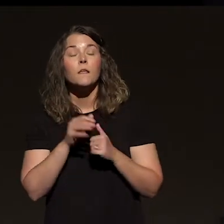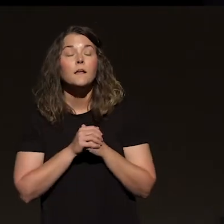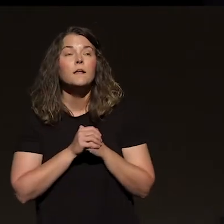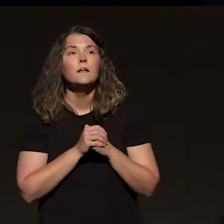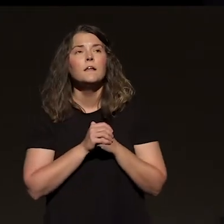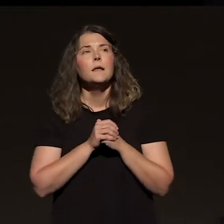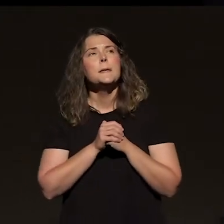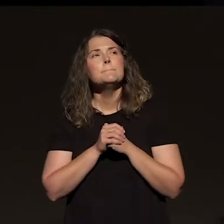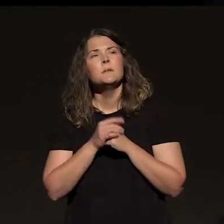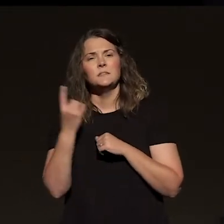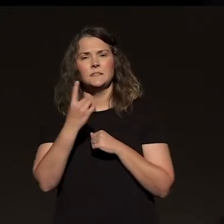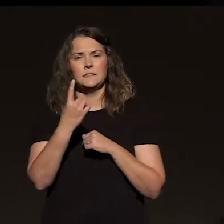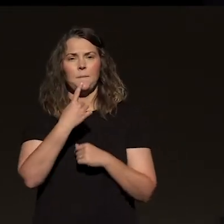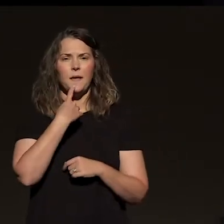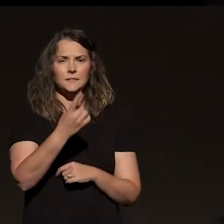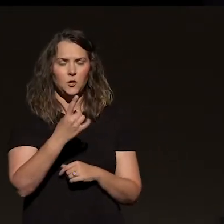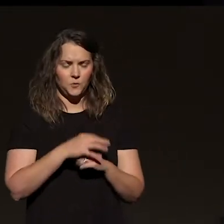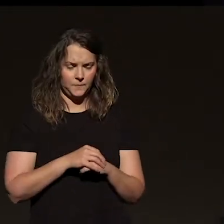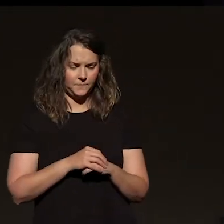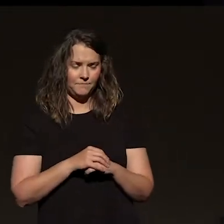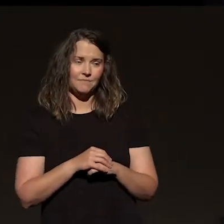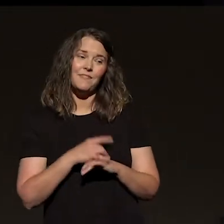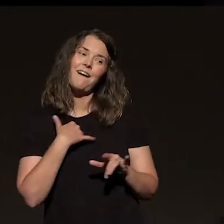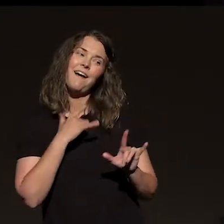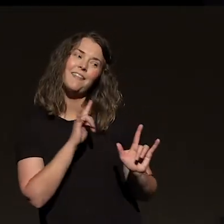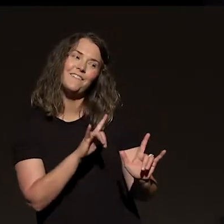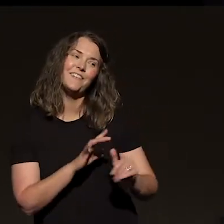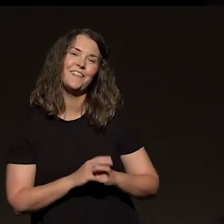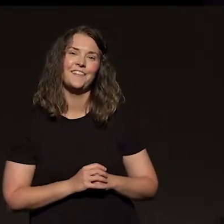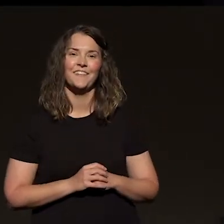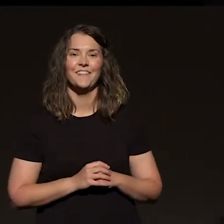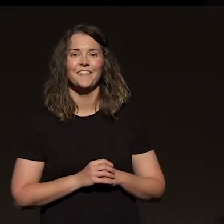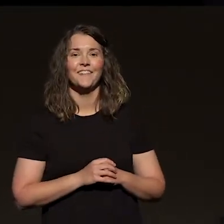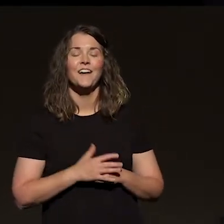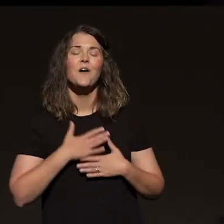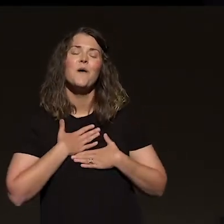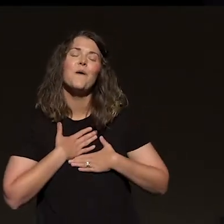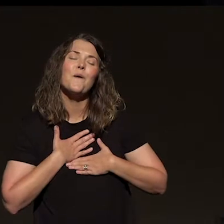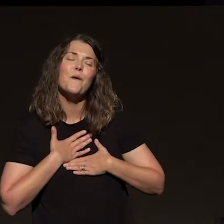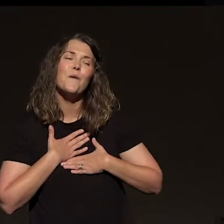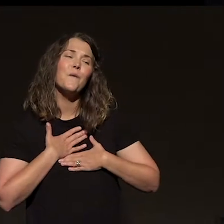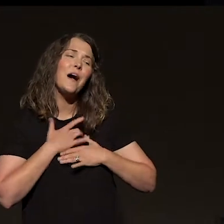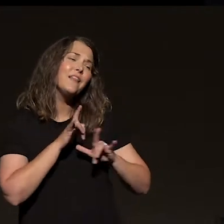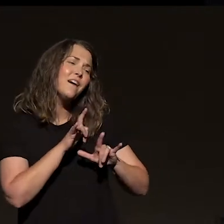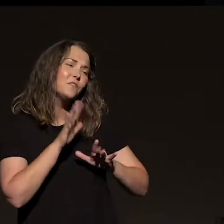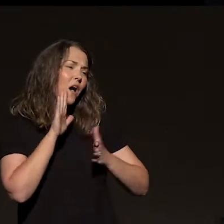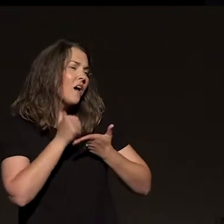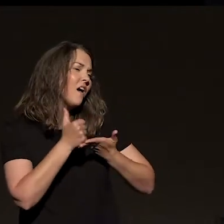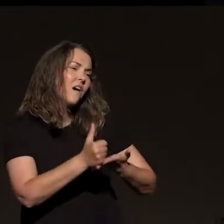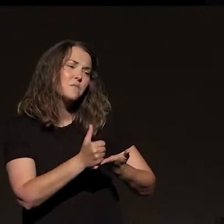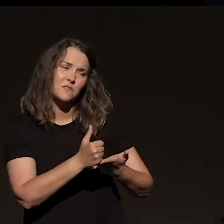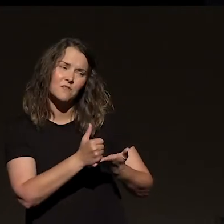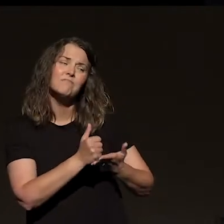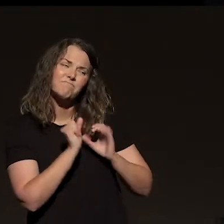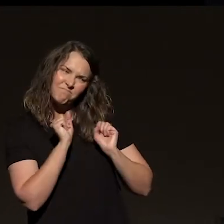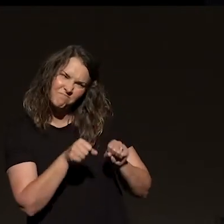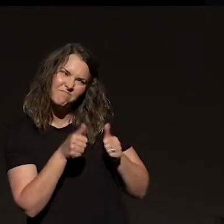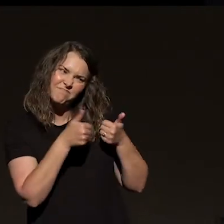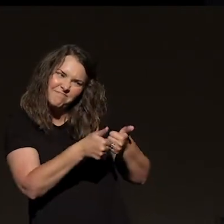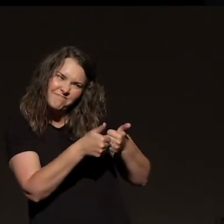somebody say to you, oh my gosh, I love you. Say to you, oh my gosh, I'm going to be there. I'm going to help you out, bro. I got you.